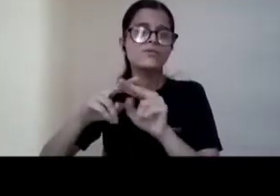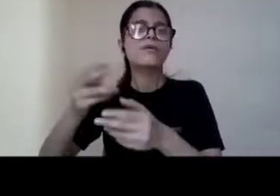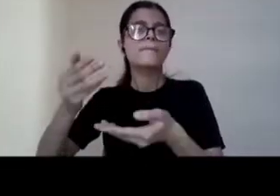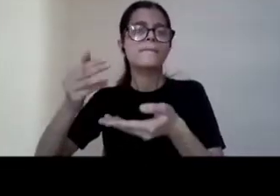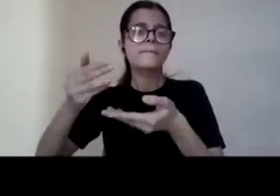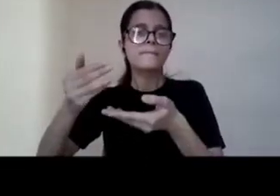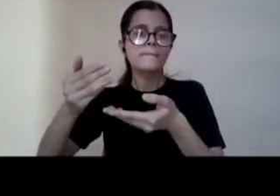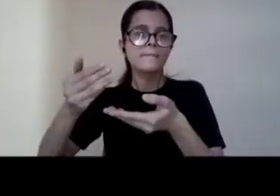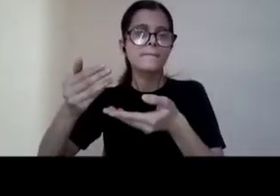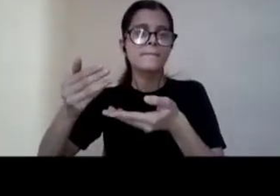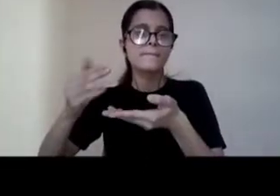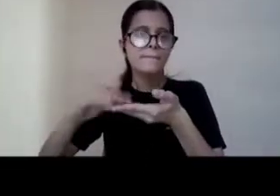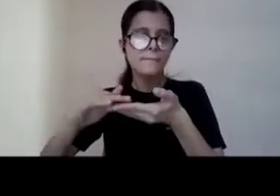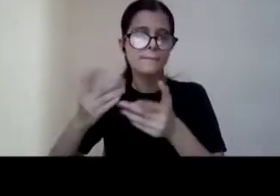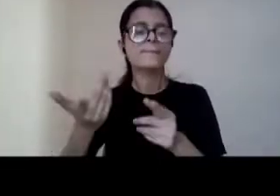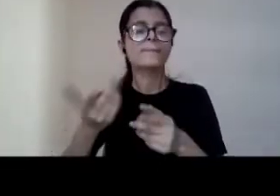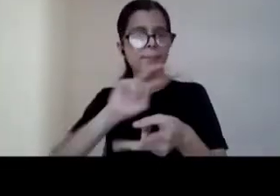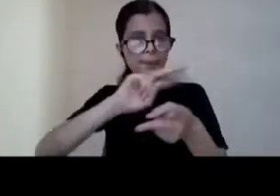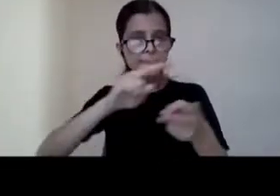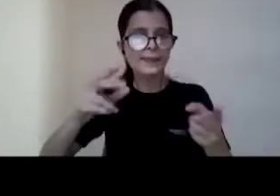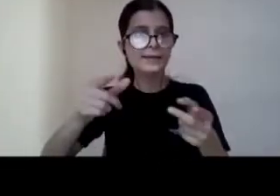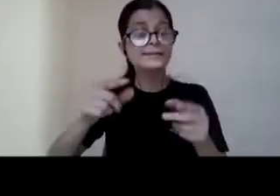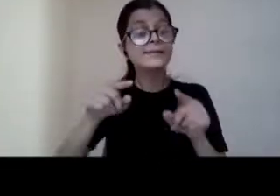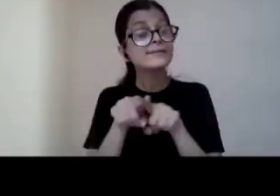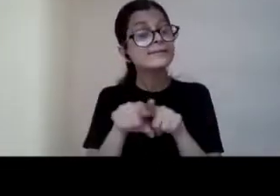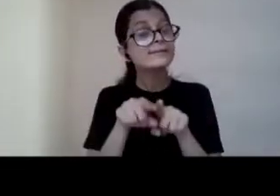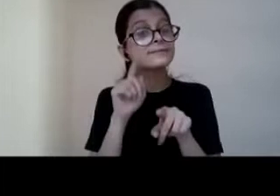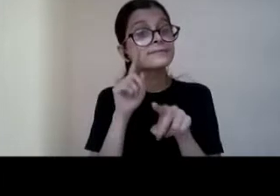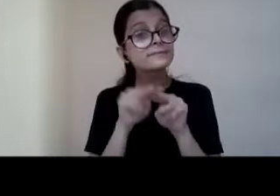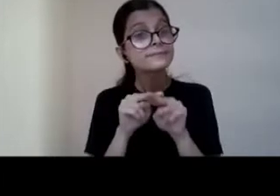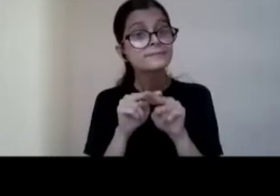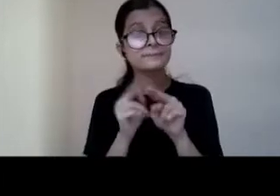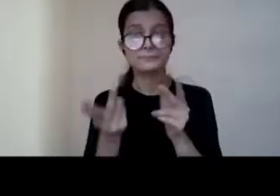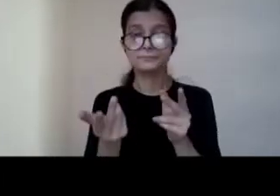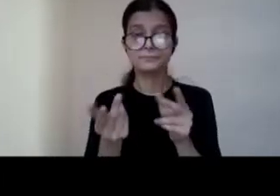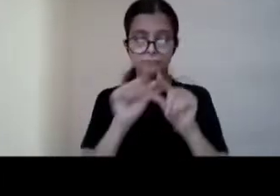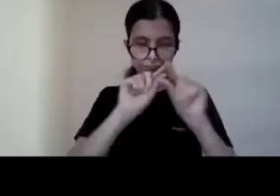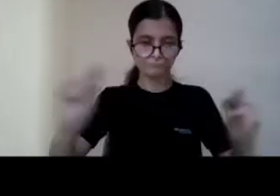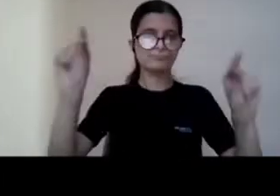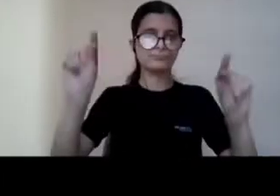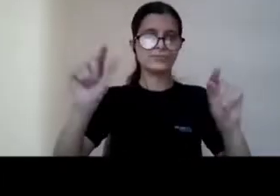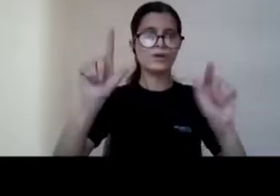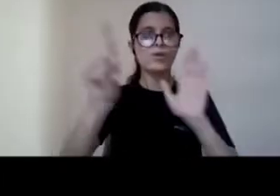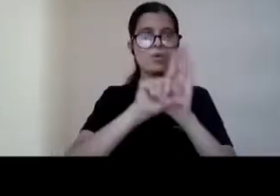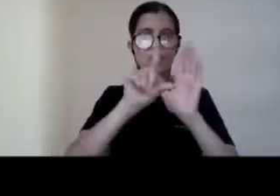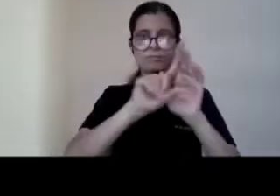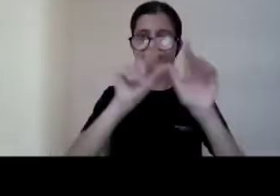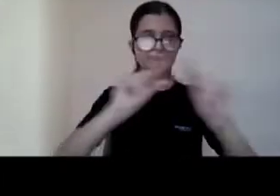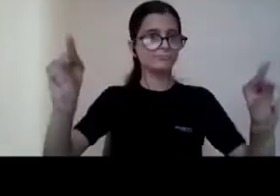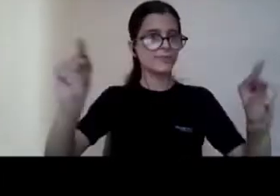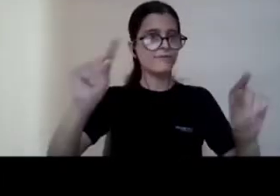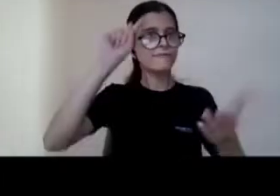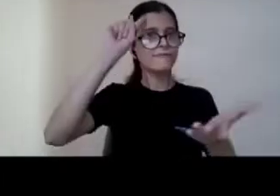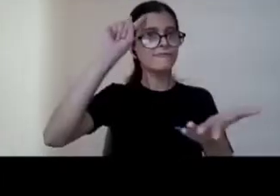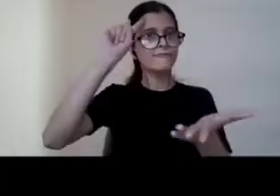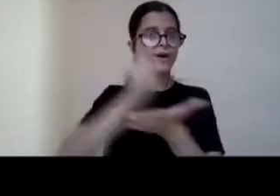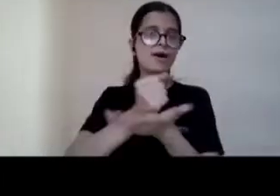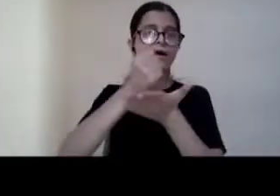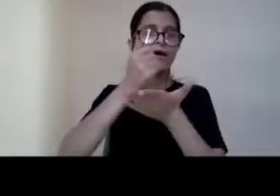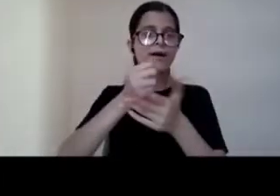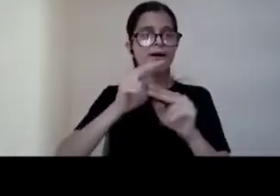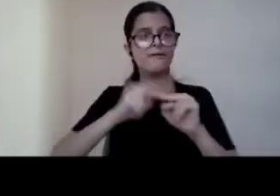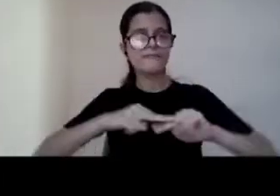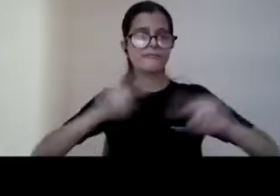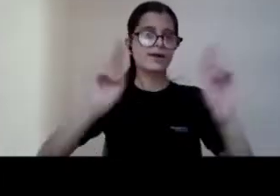um so once the text of the whole law is finalized uh it is